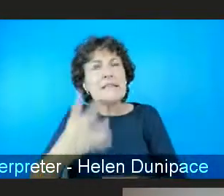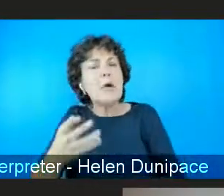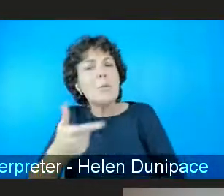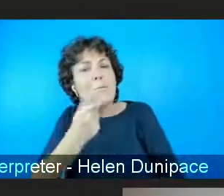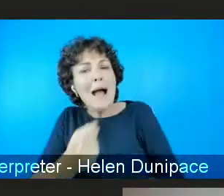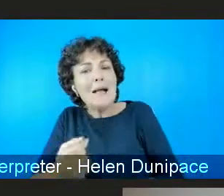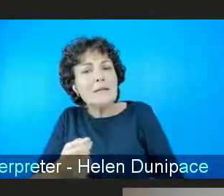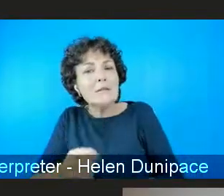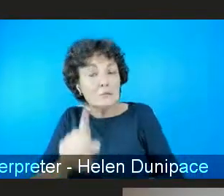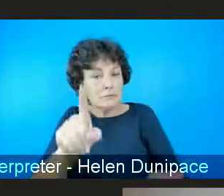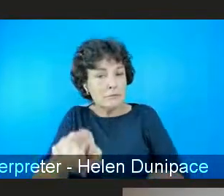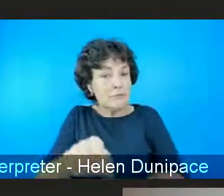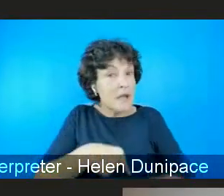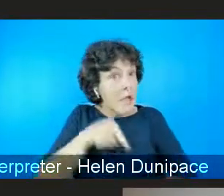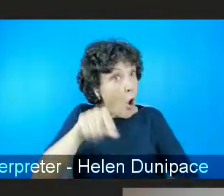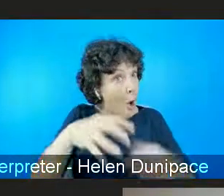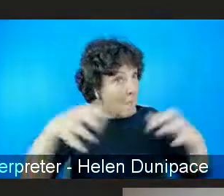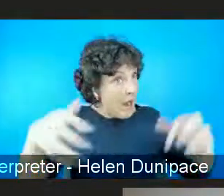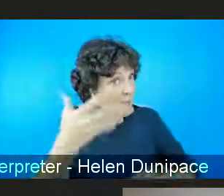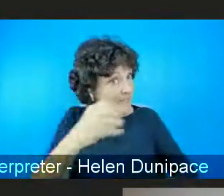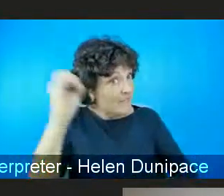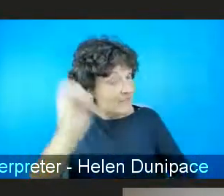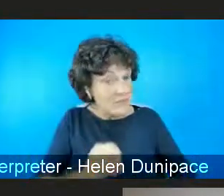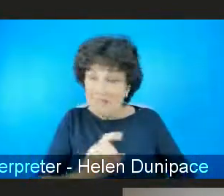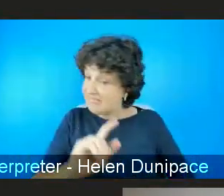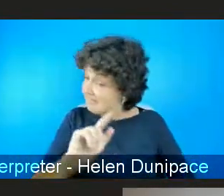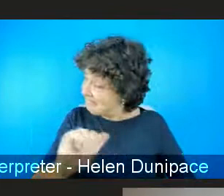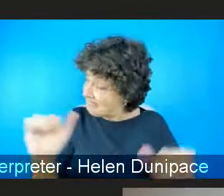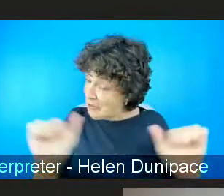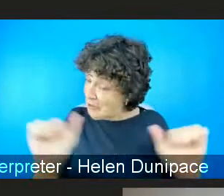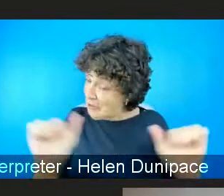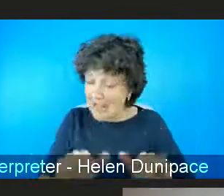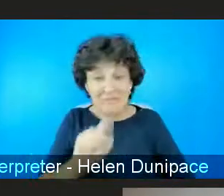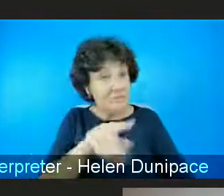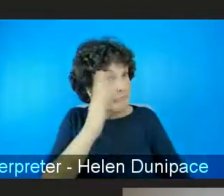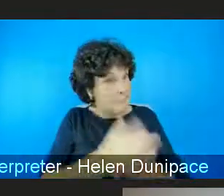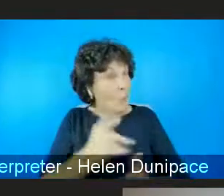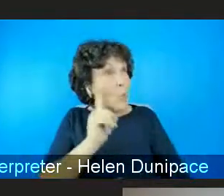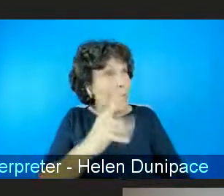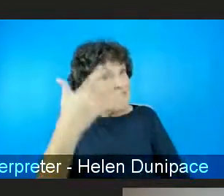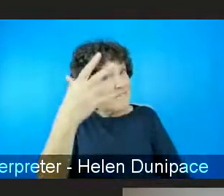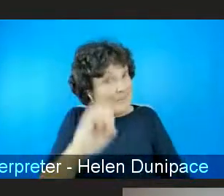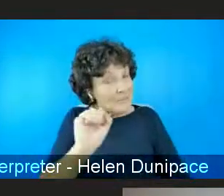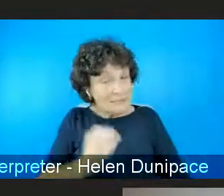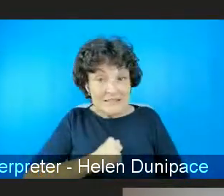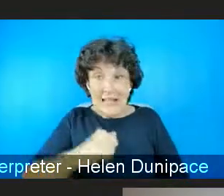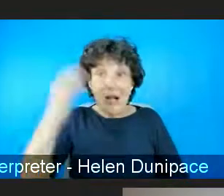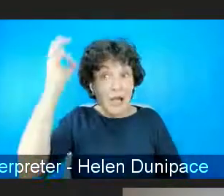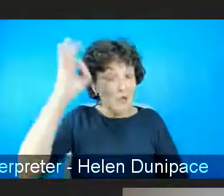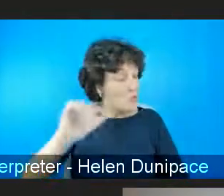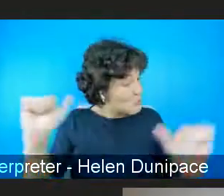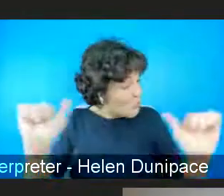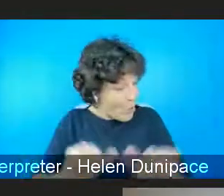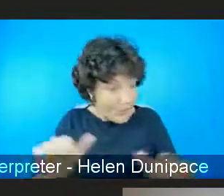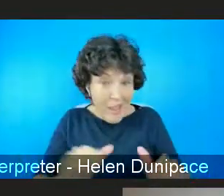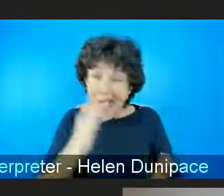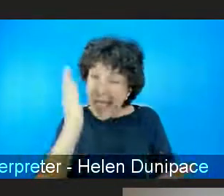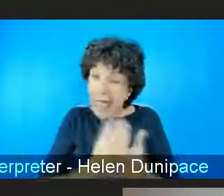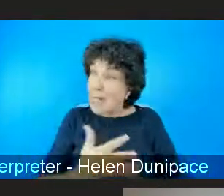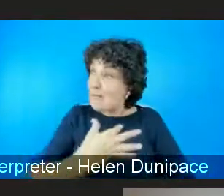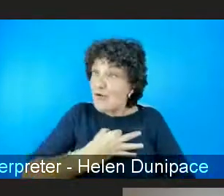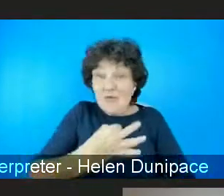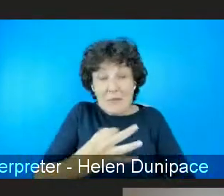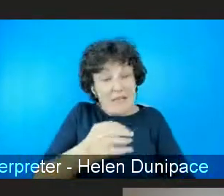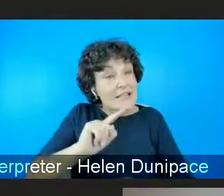of our parliament? Not yet. Are they 50% of our local authorities? Not yet. Do they, are they represented in any meaningful